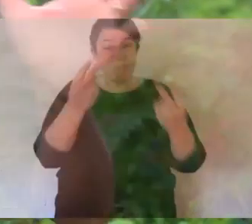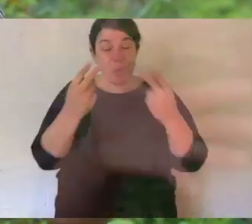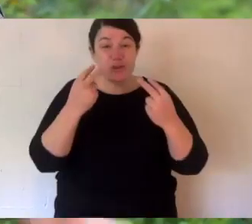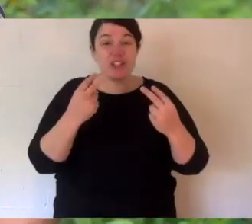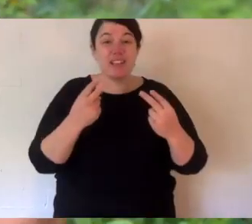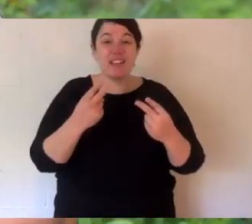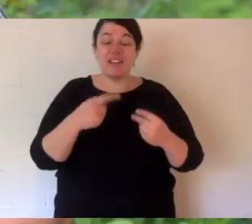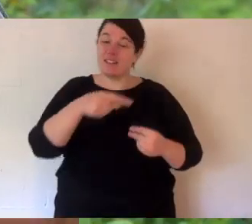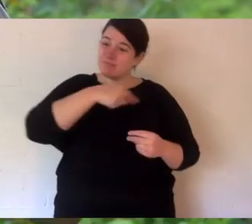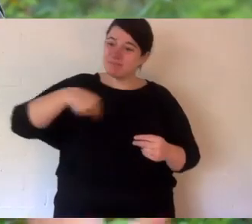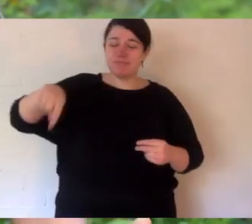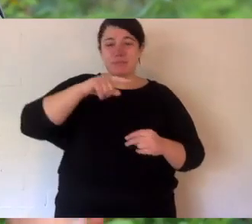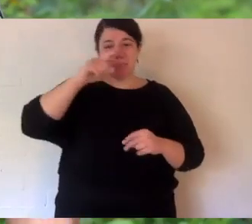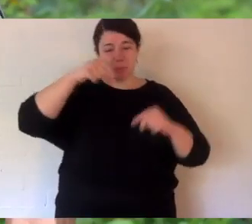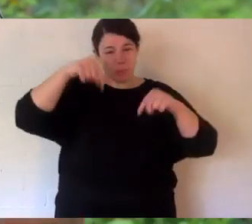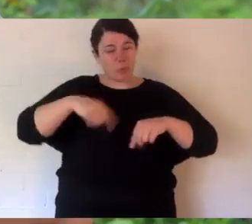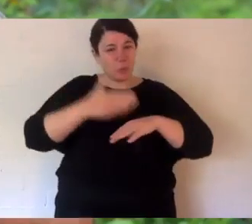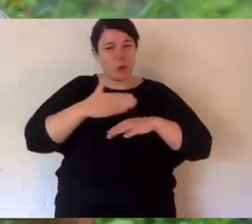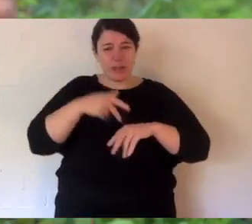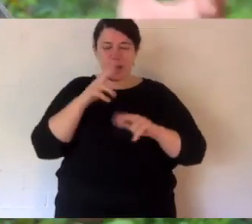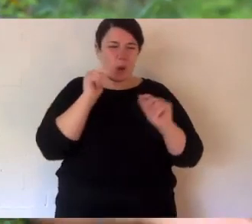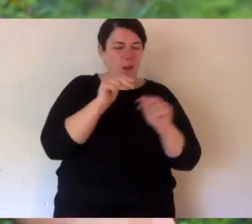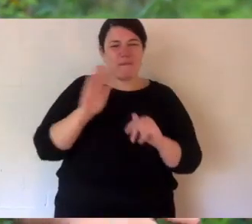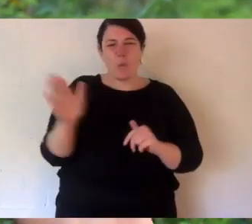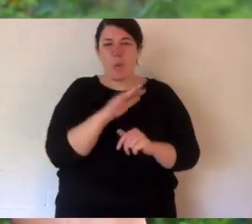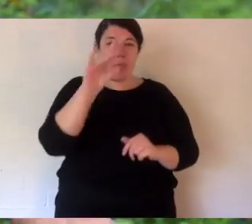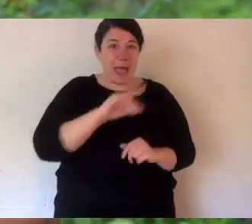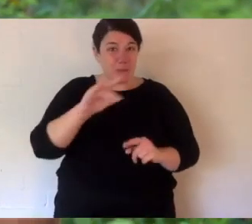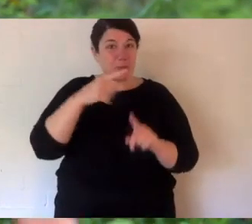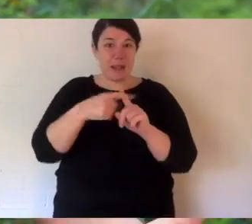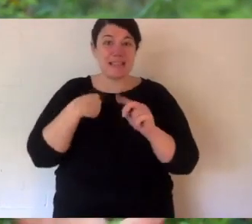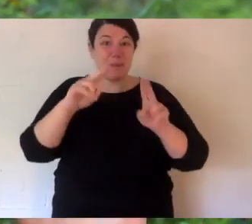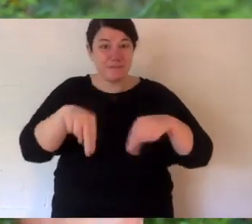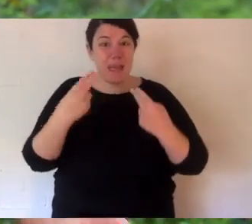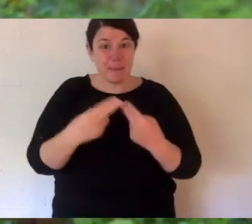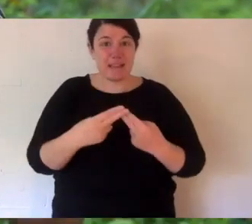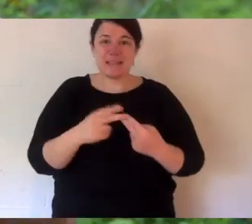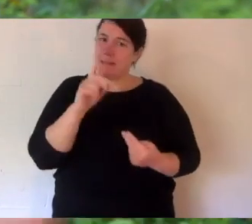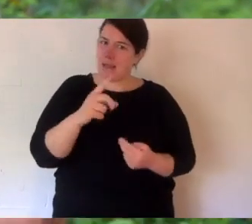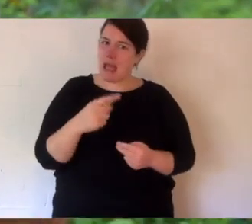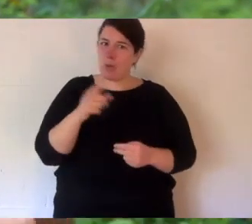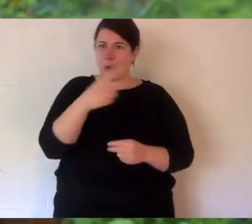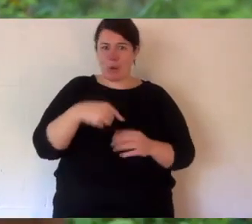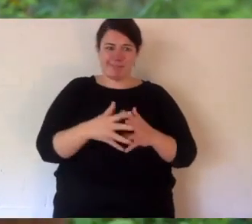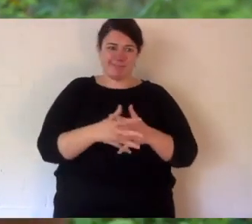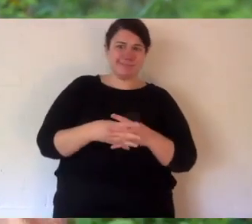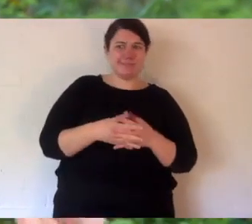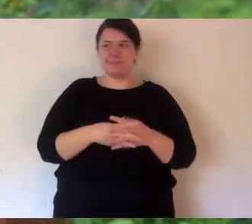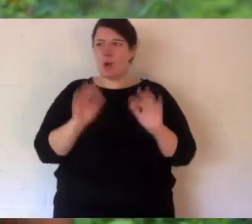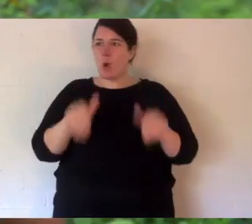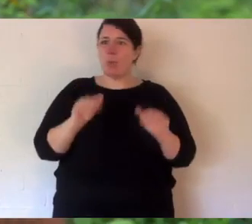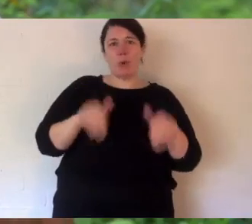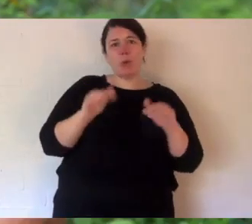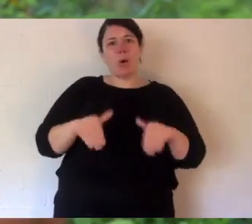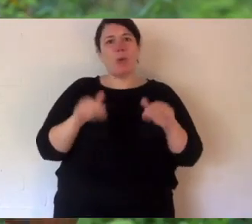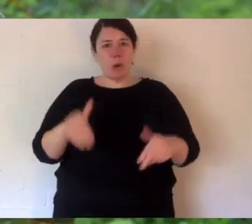Thanks for watching everyone. Now the keepers and I are looking after all of our animals and our families, but we all have a bit of extra time at the